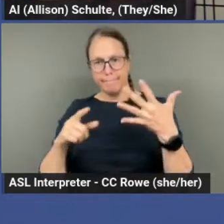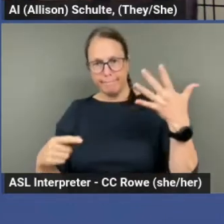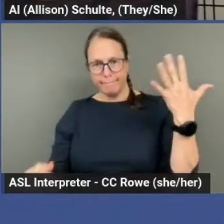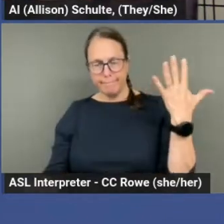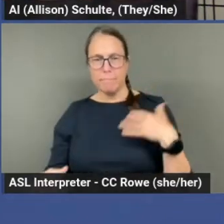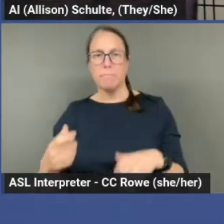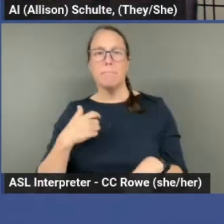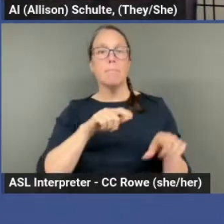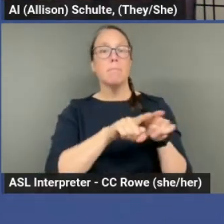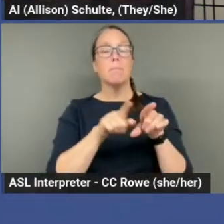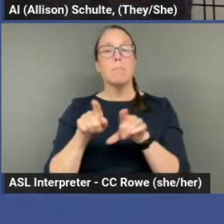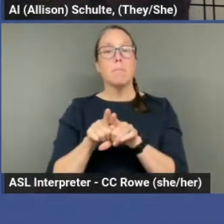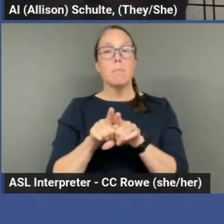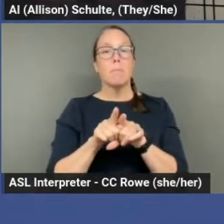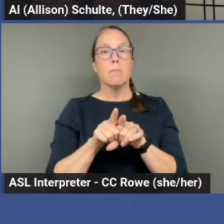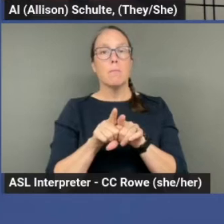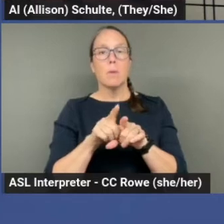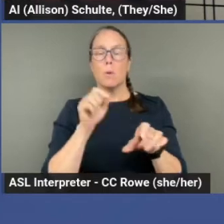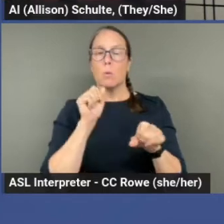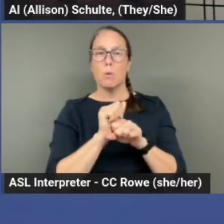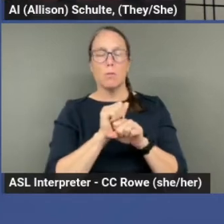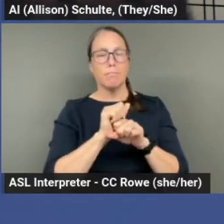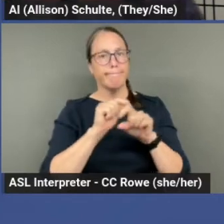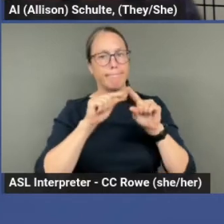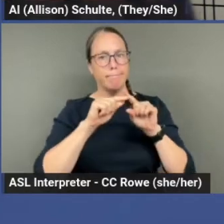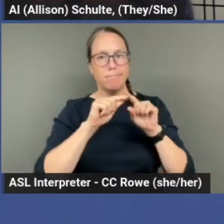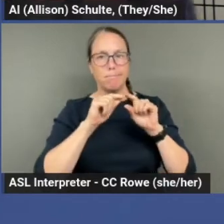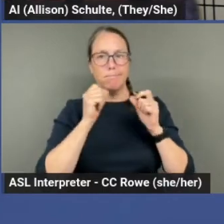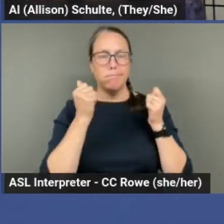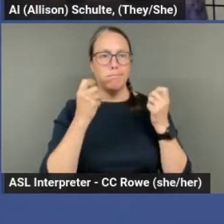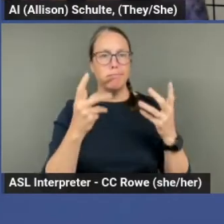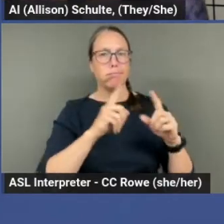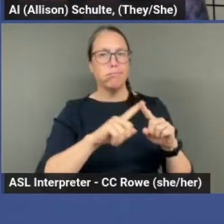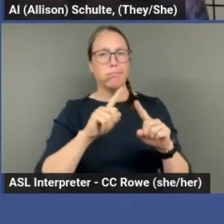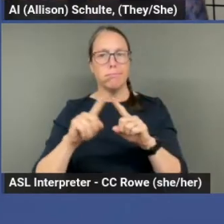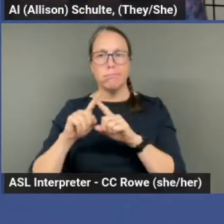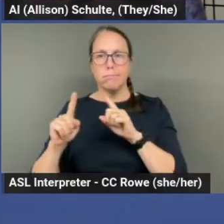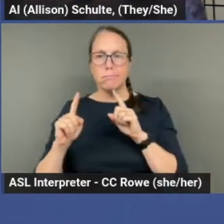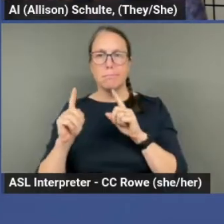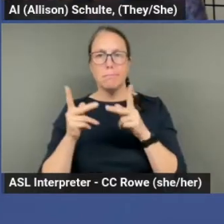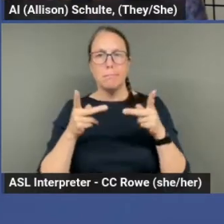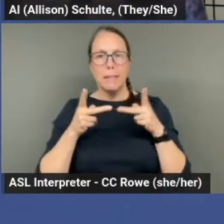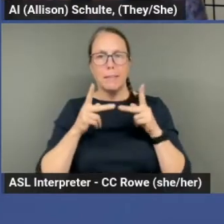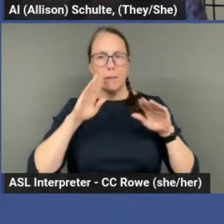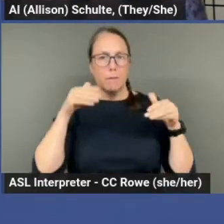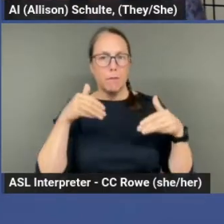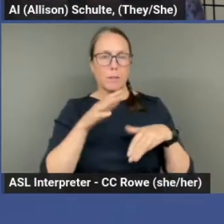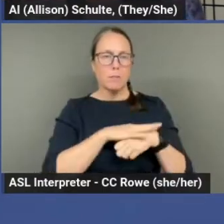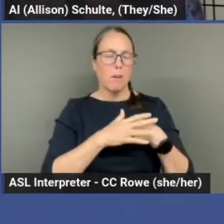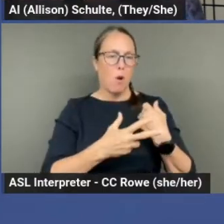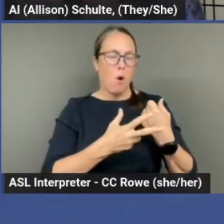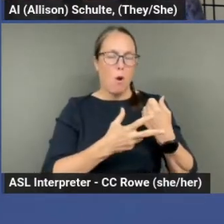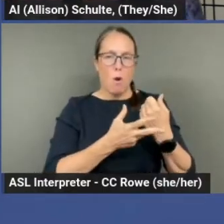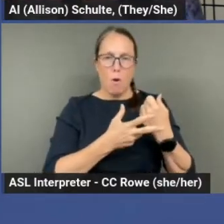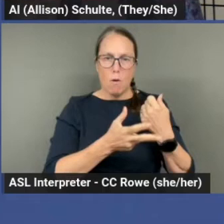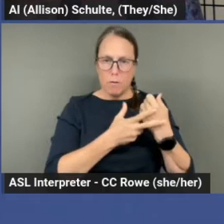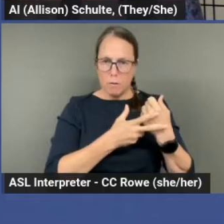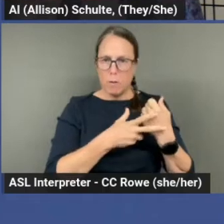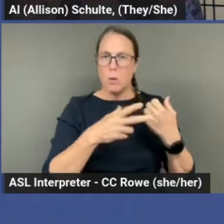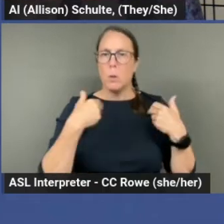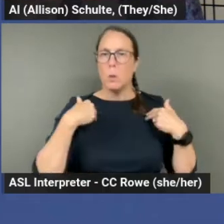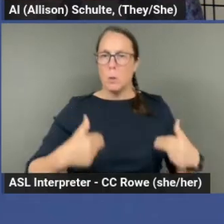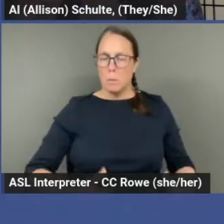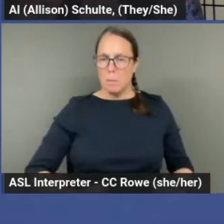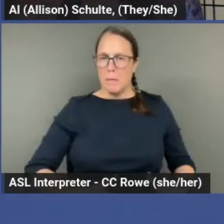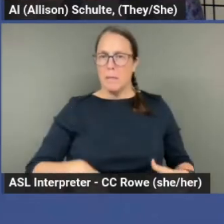also have worked in multiple archives that focus on archiving human sexuality. So I've worked at the